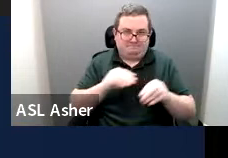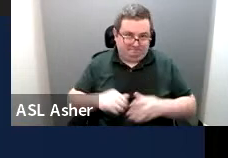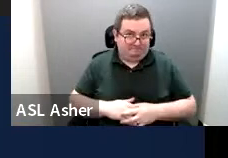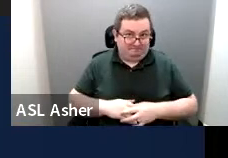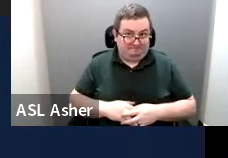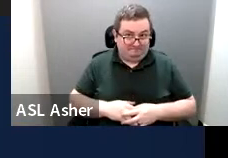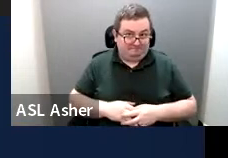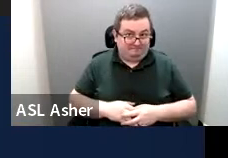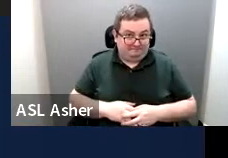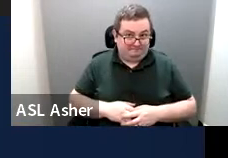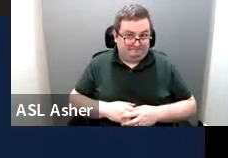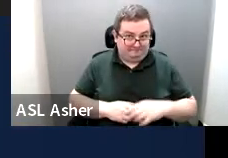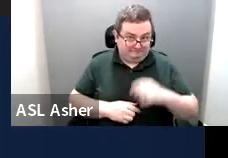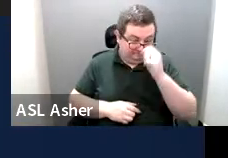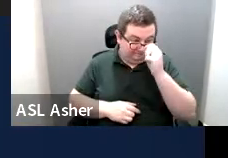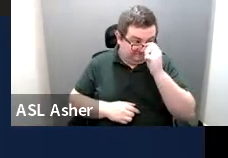of them.